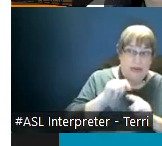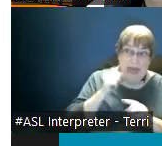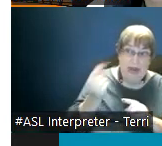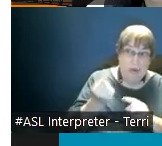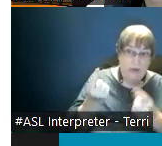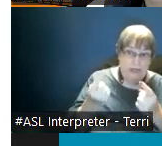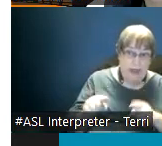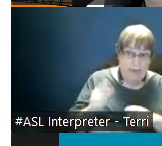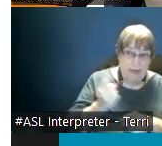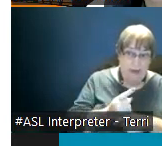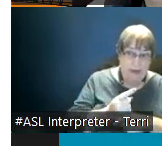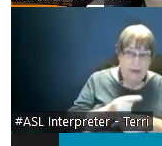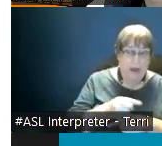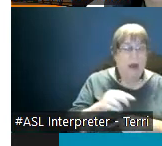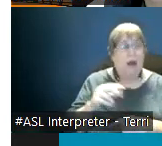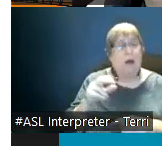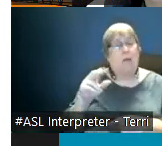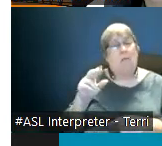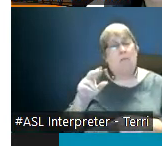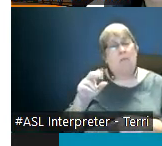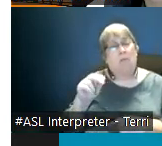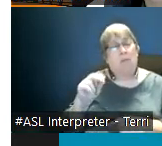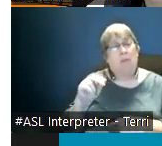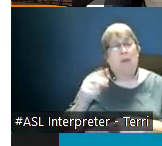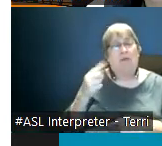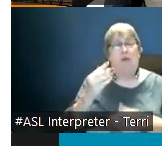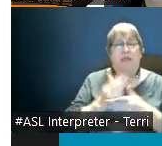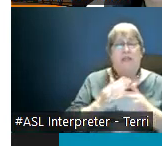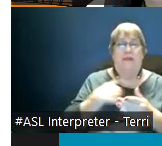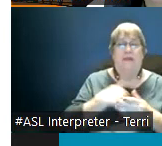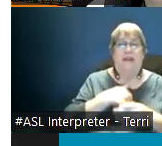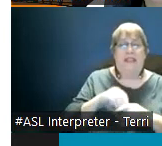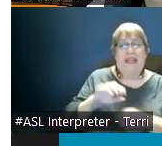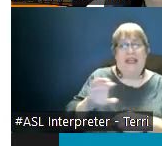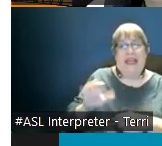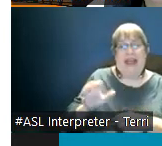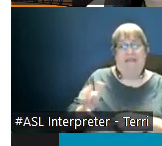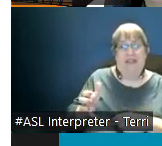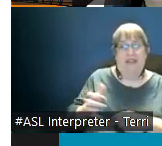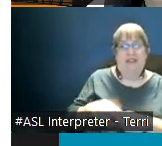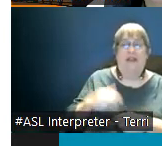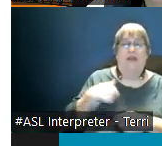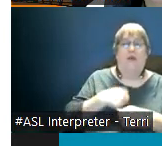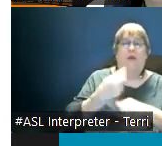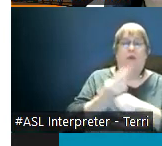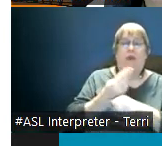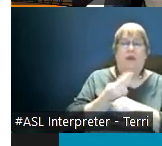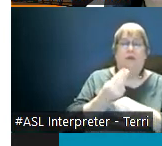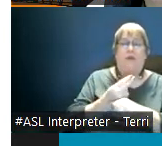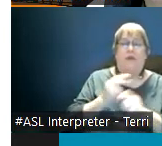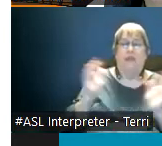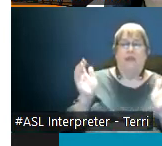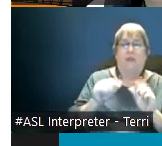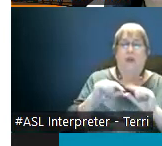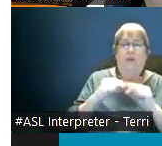uh not necessarily so for some of us in canvas we um we use uh small groups